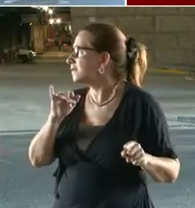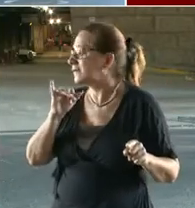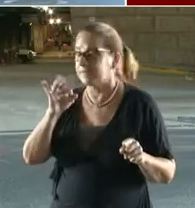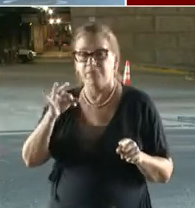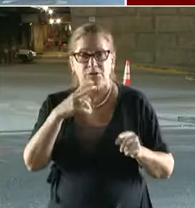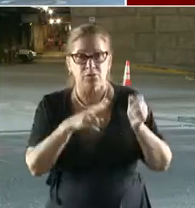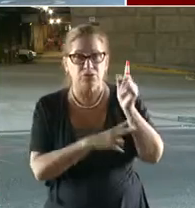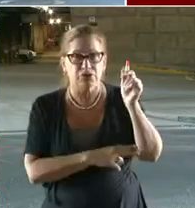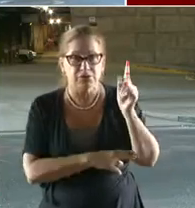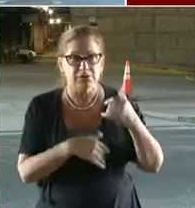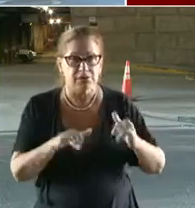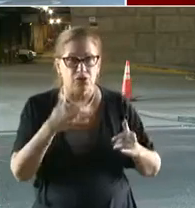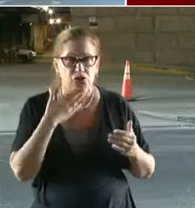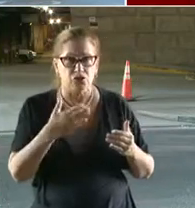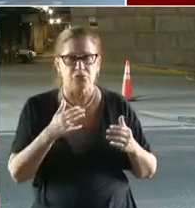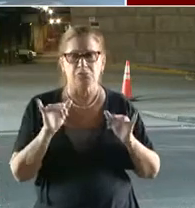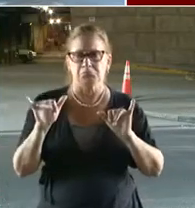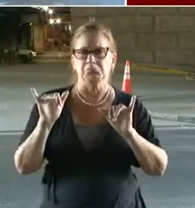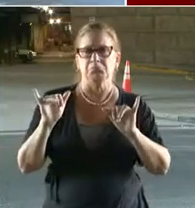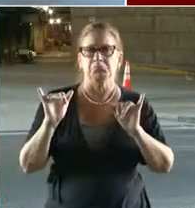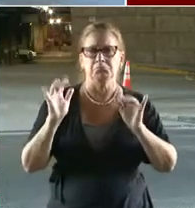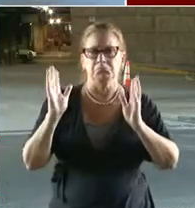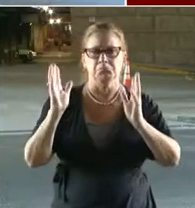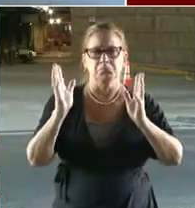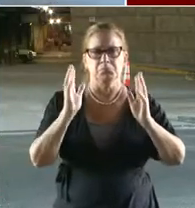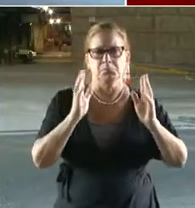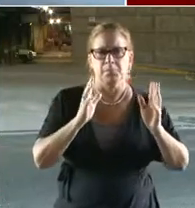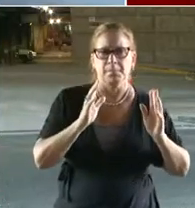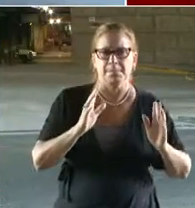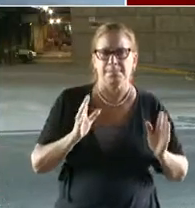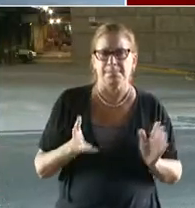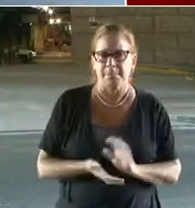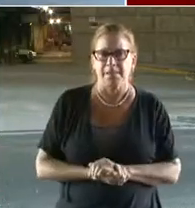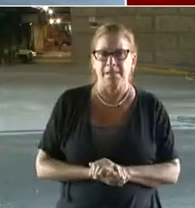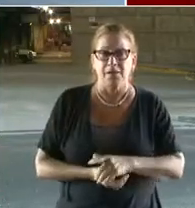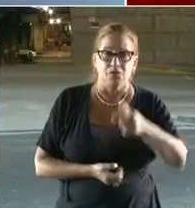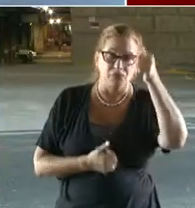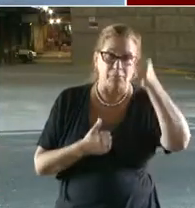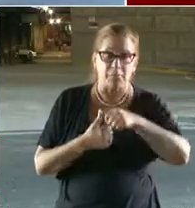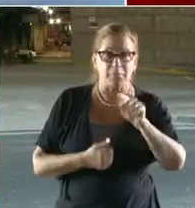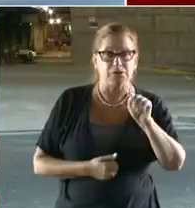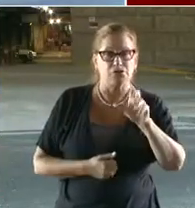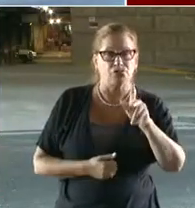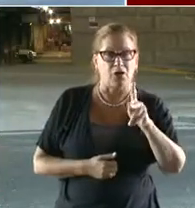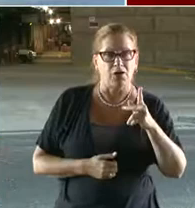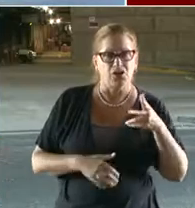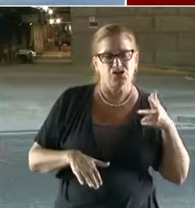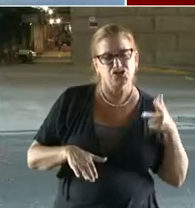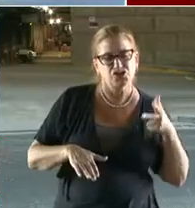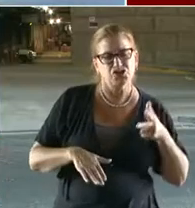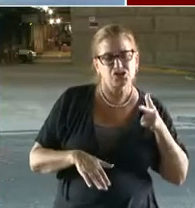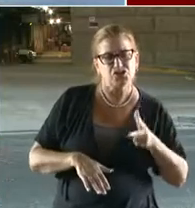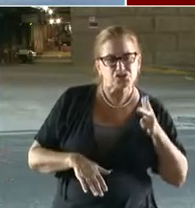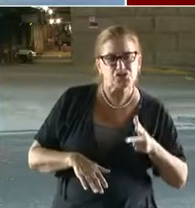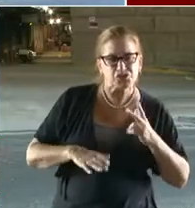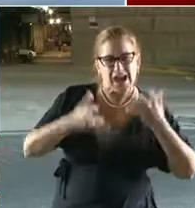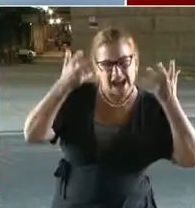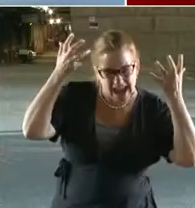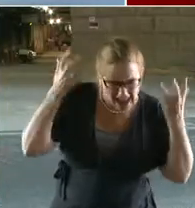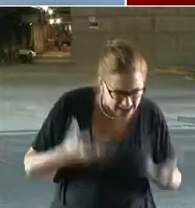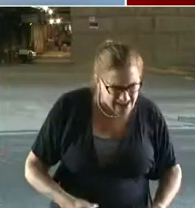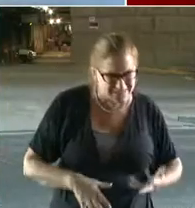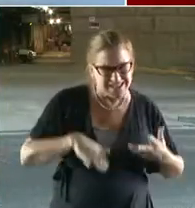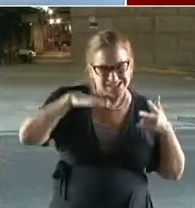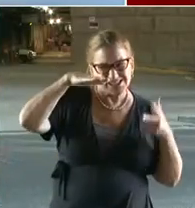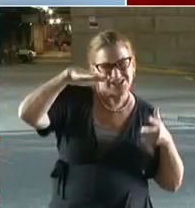Yeah, again, I must reiterate that this was struck by a truck going at a pretty heavy rate of speed with its lift that was elevated. And because of that